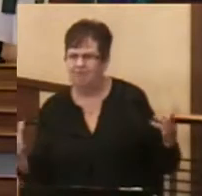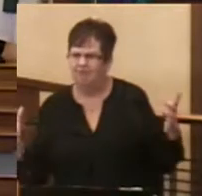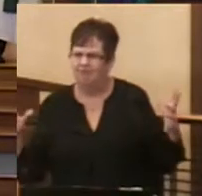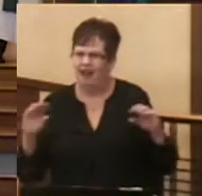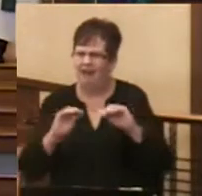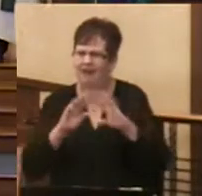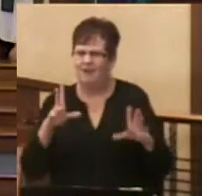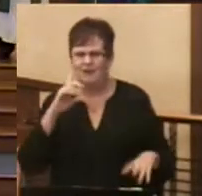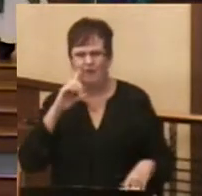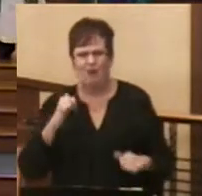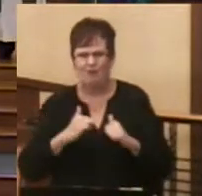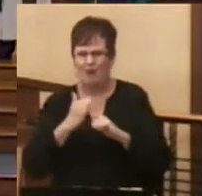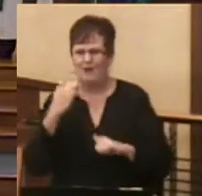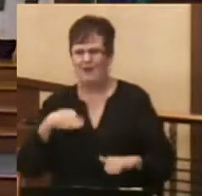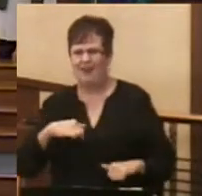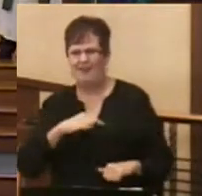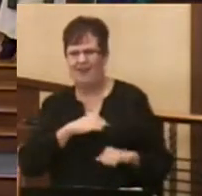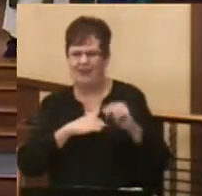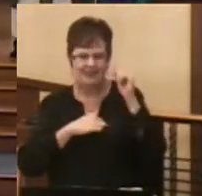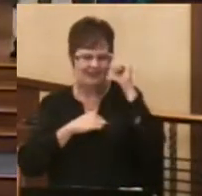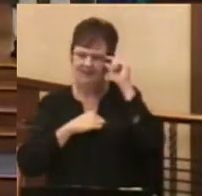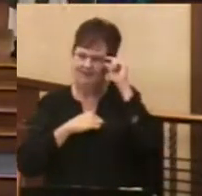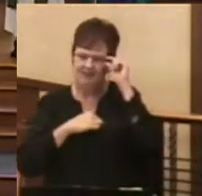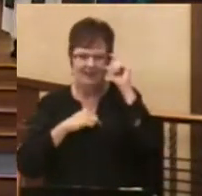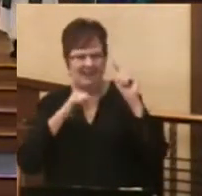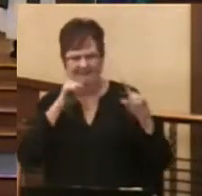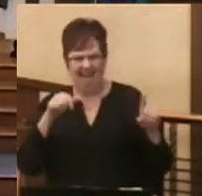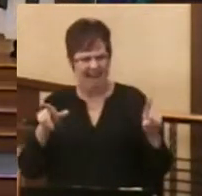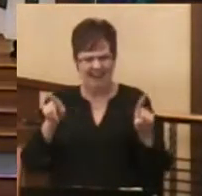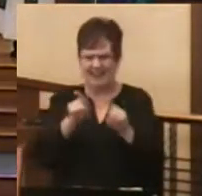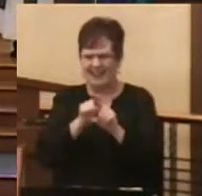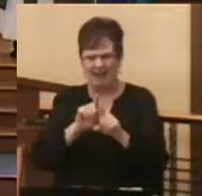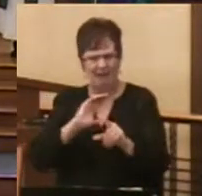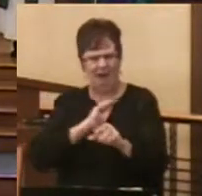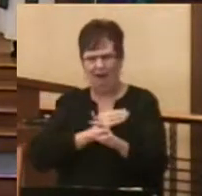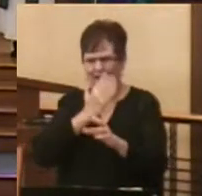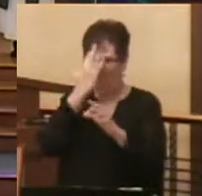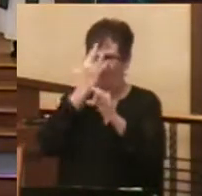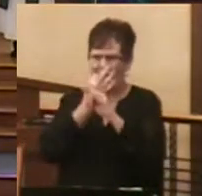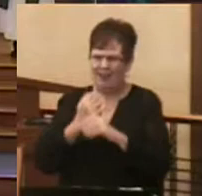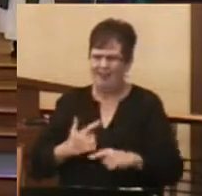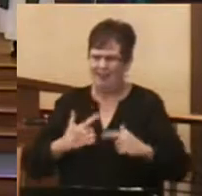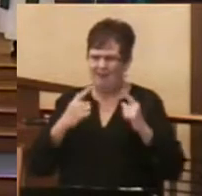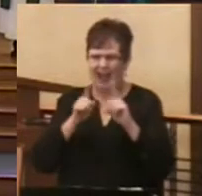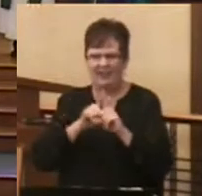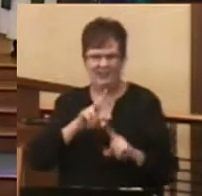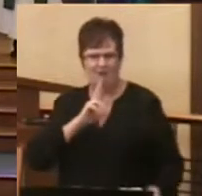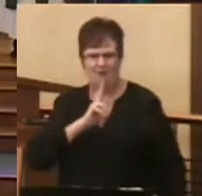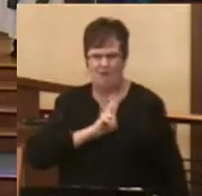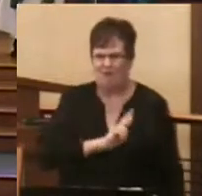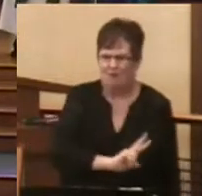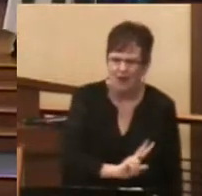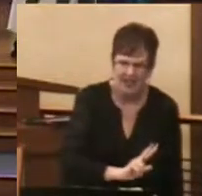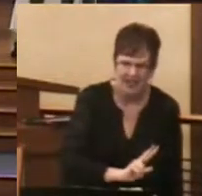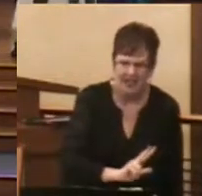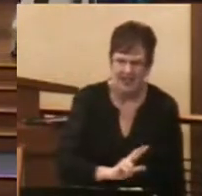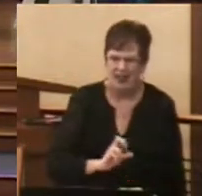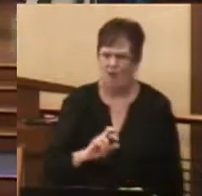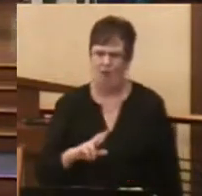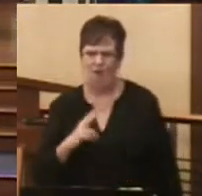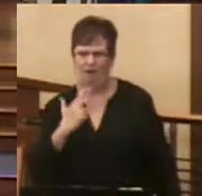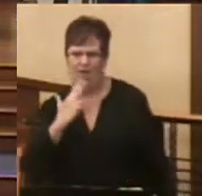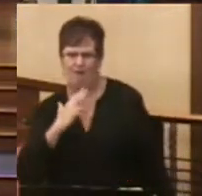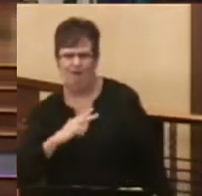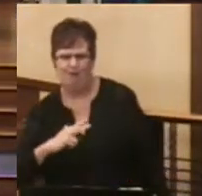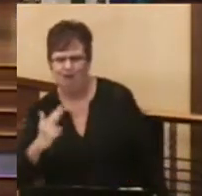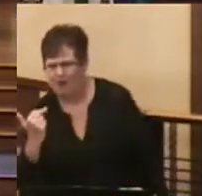We are not in the same place in our faith life as when we were three years old or 13